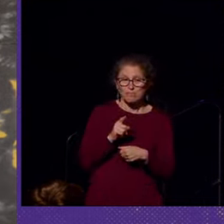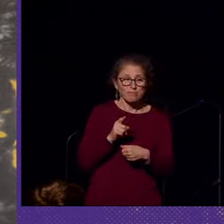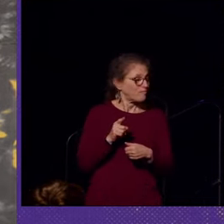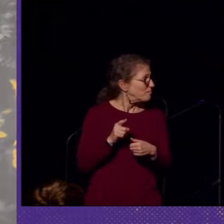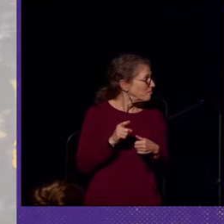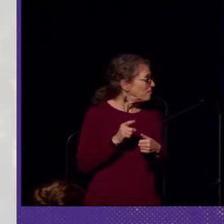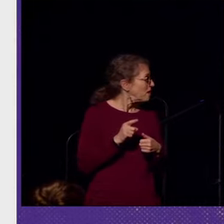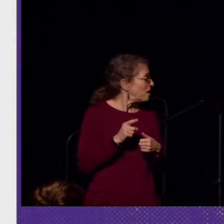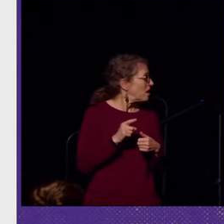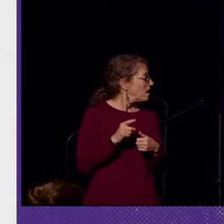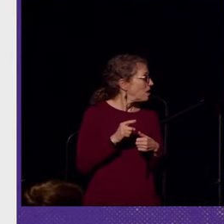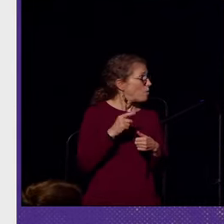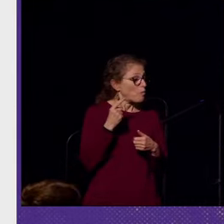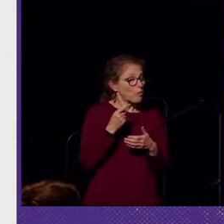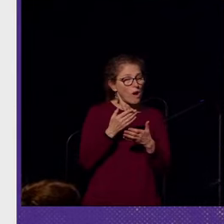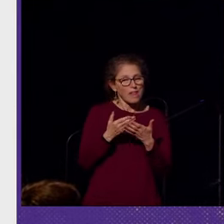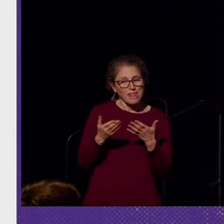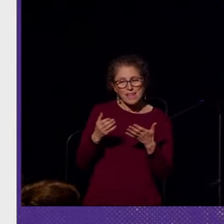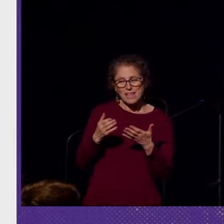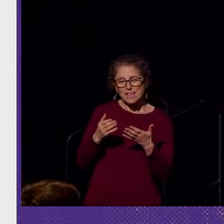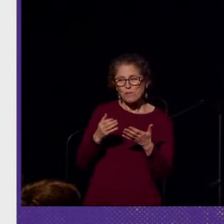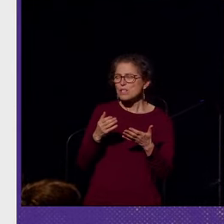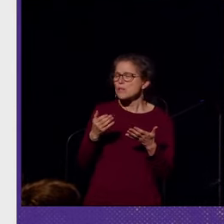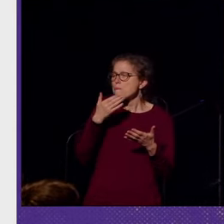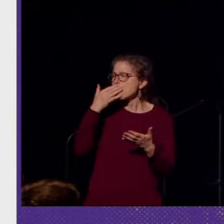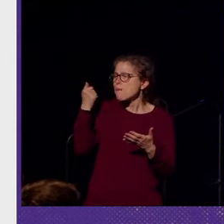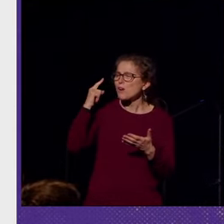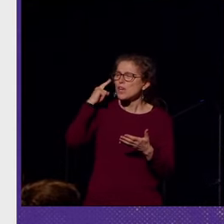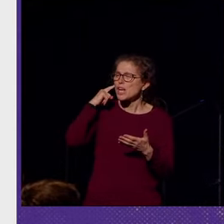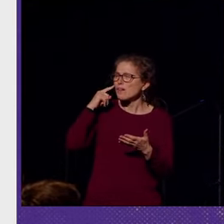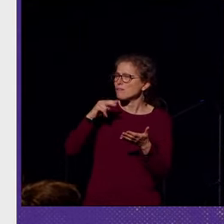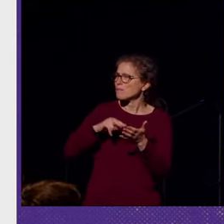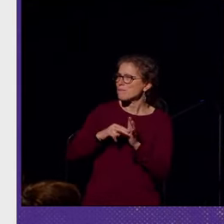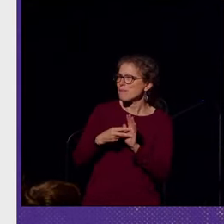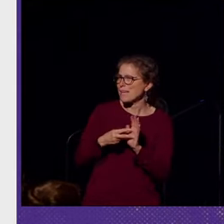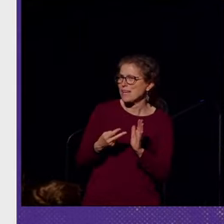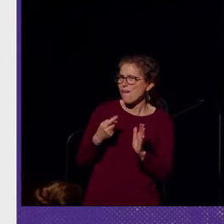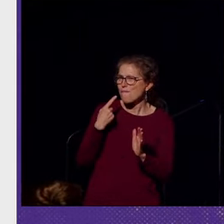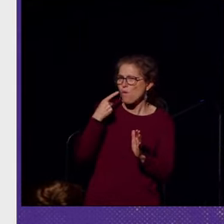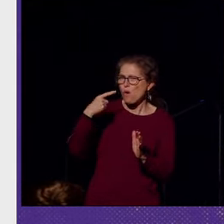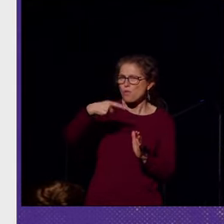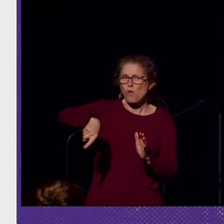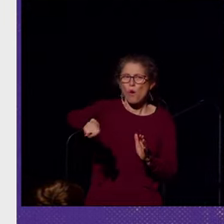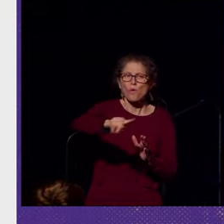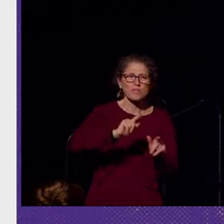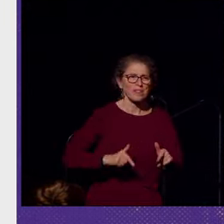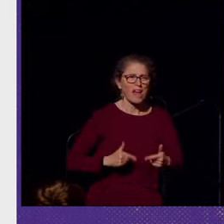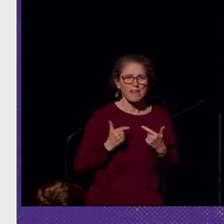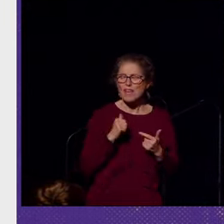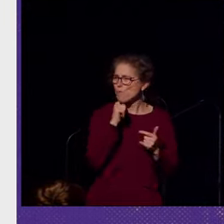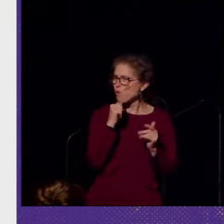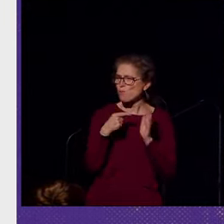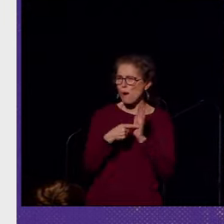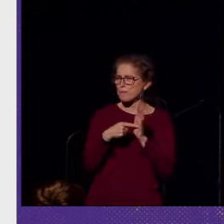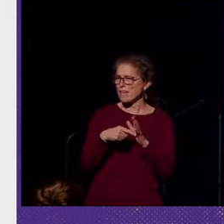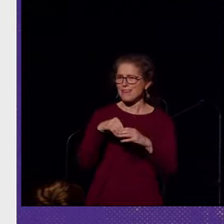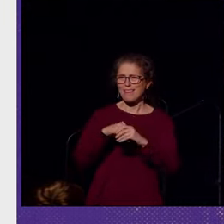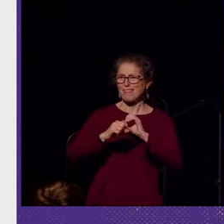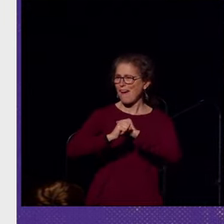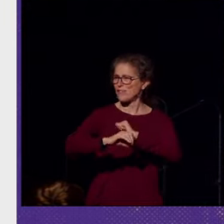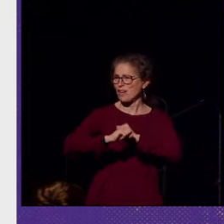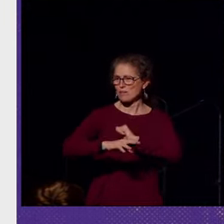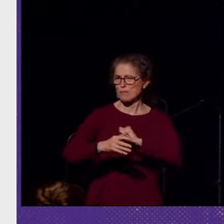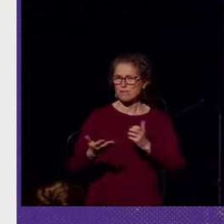So what can better hearing mean for those lives who aren't represented in their advertisement?